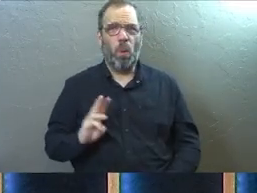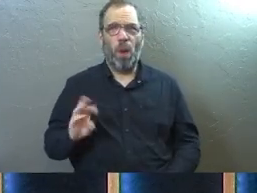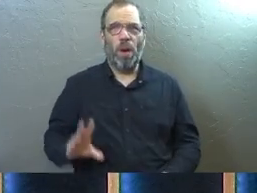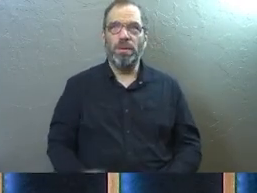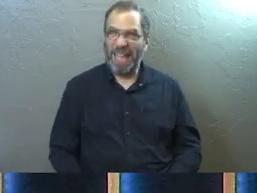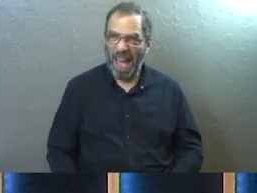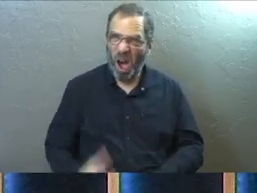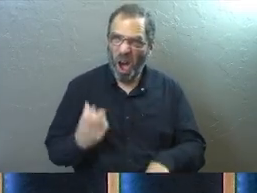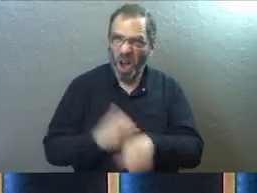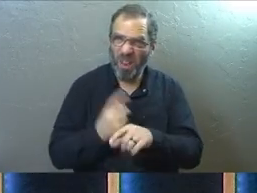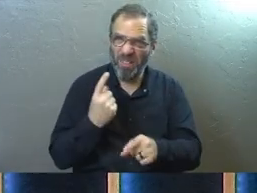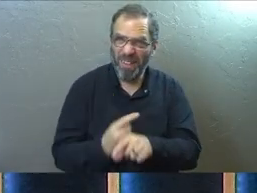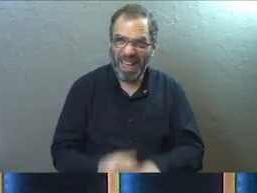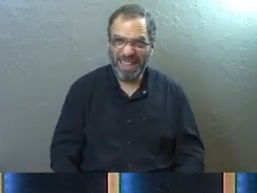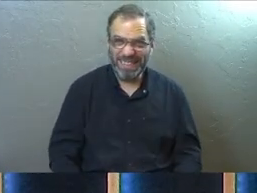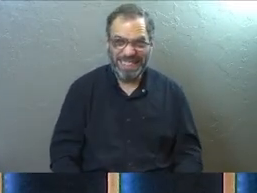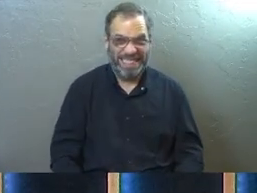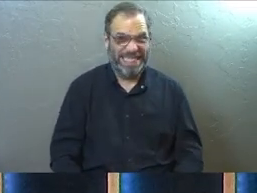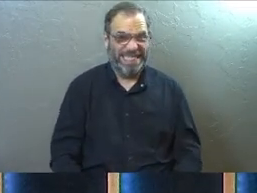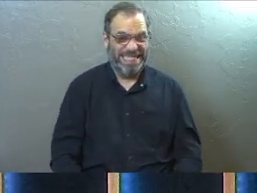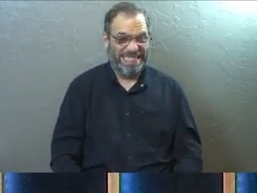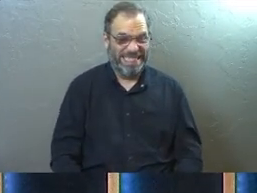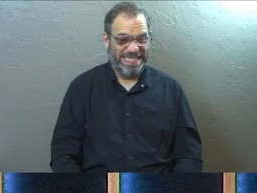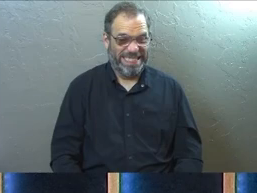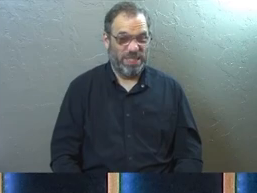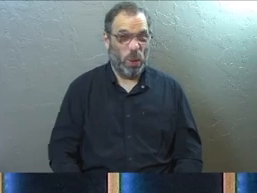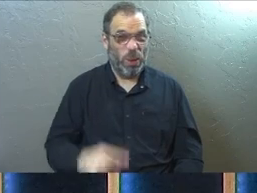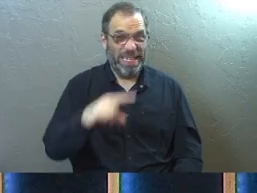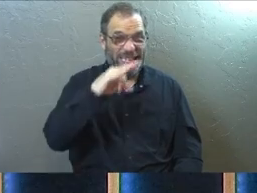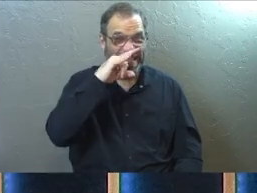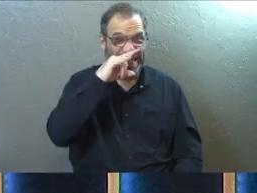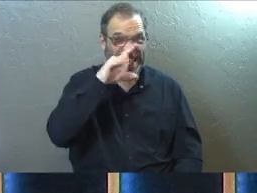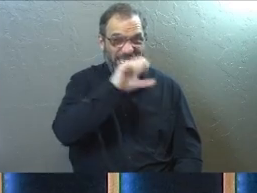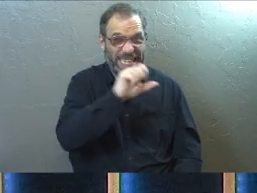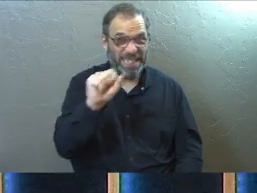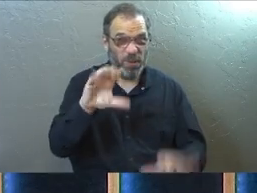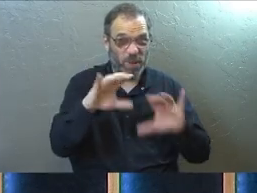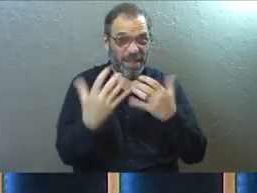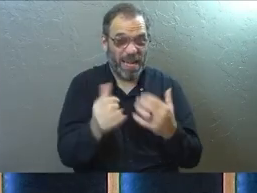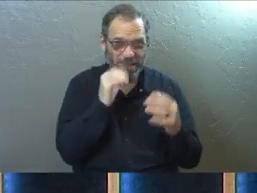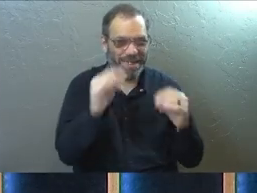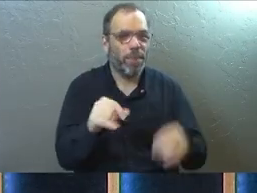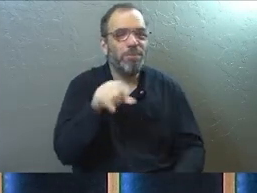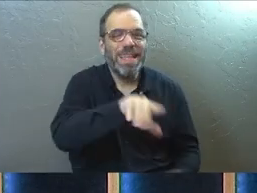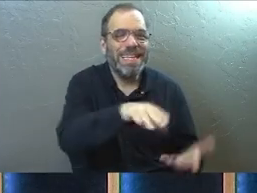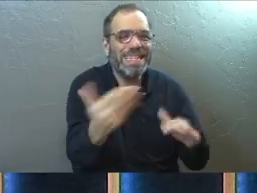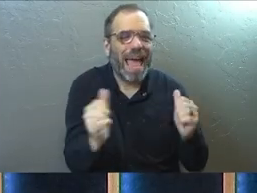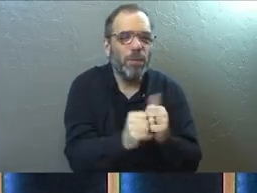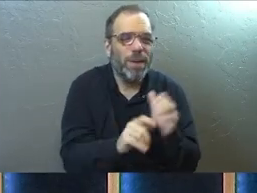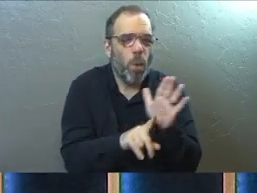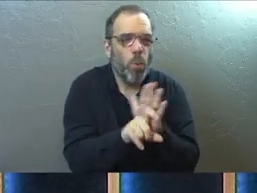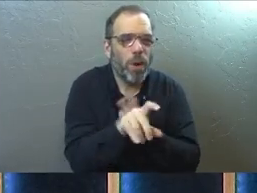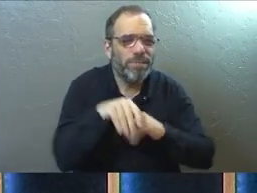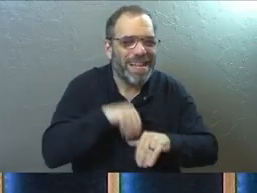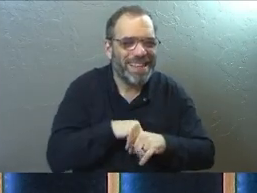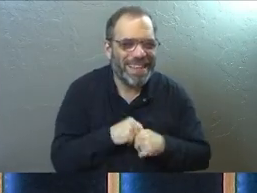That's rough, right? We are not teaching this in kids' Sunday school today, just so you know.